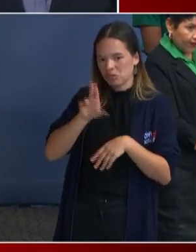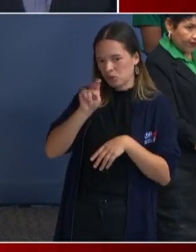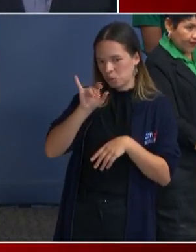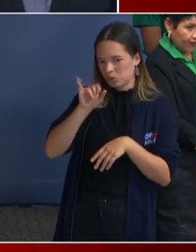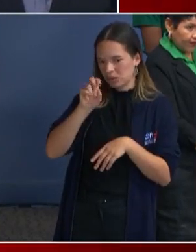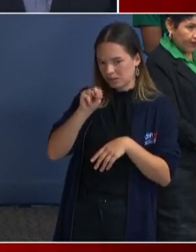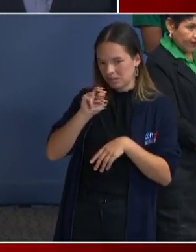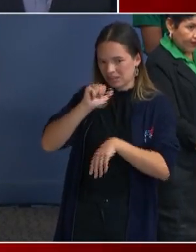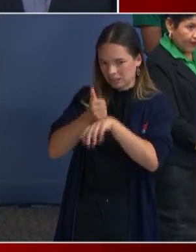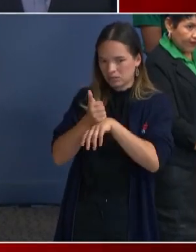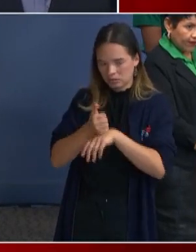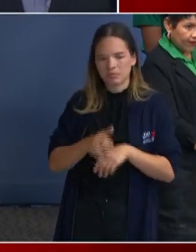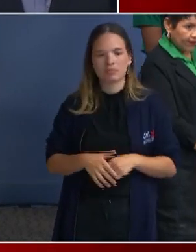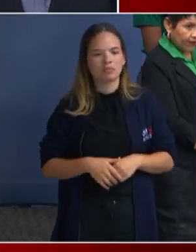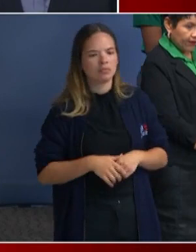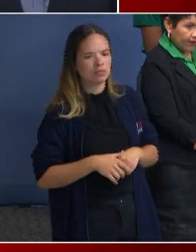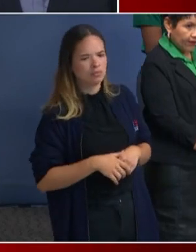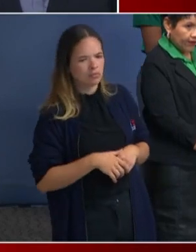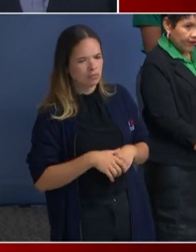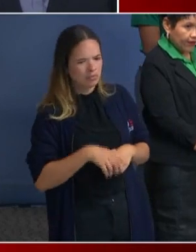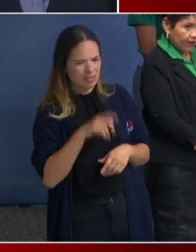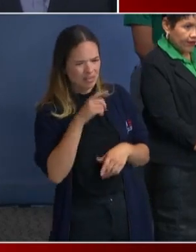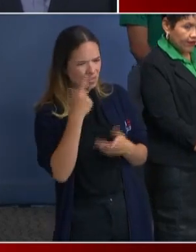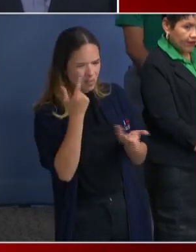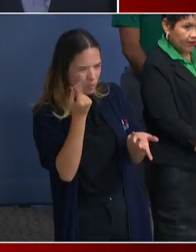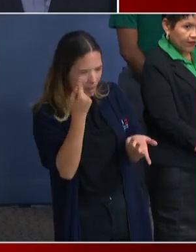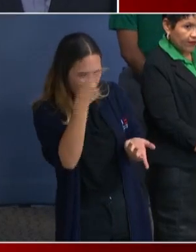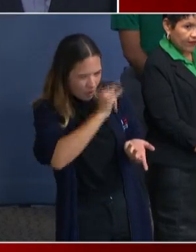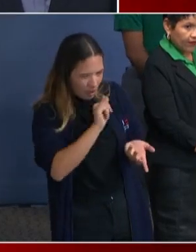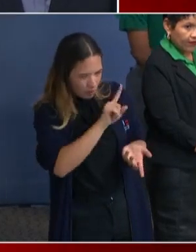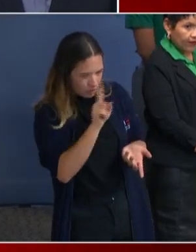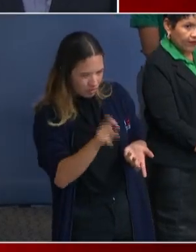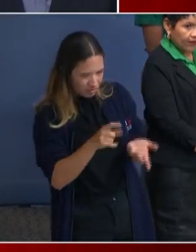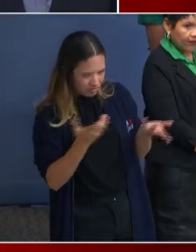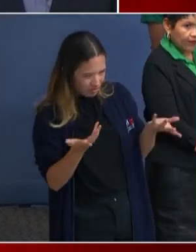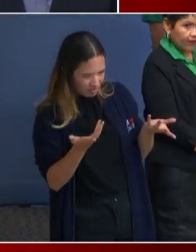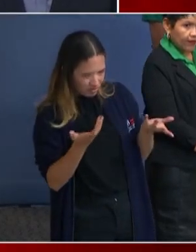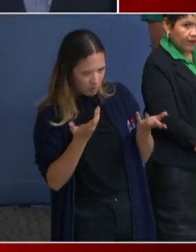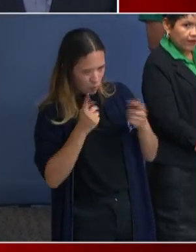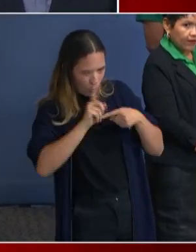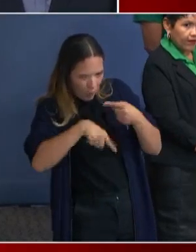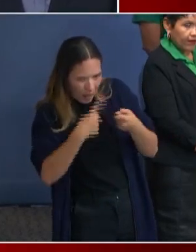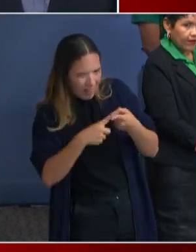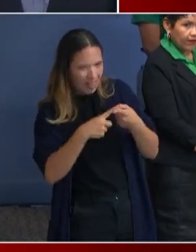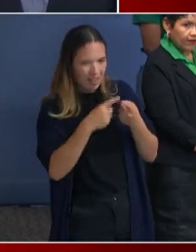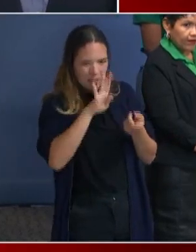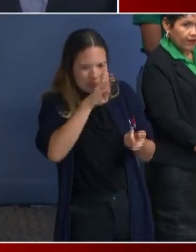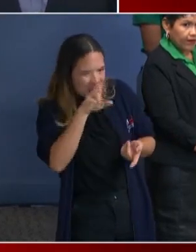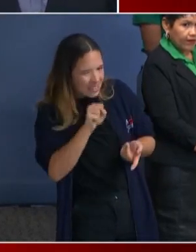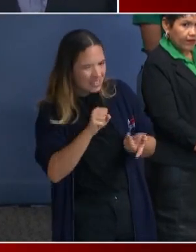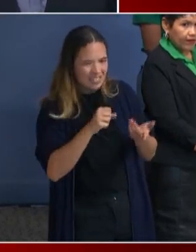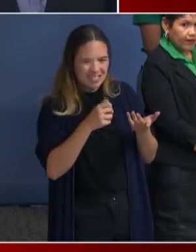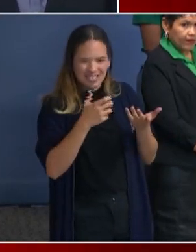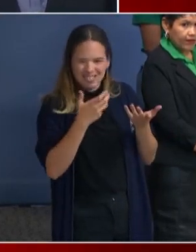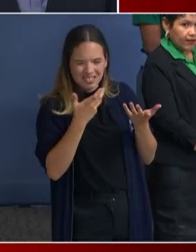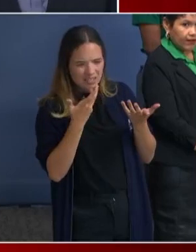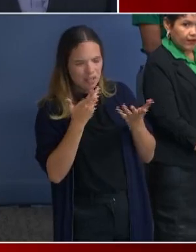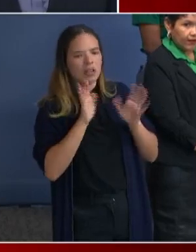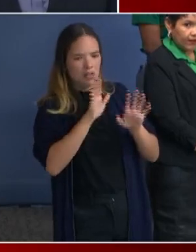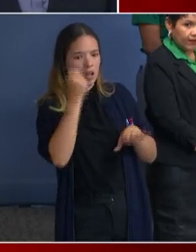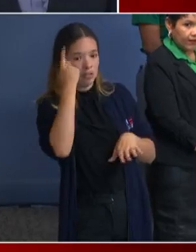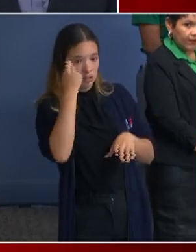that going to be something that's going be, I mean, do you know yet when buses, is that coordination happening between Arizona and Texas, that you know when buses leave,